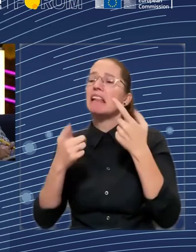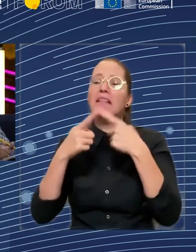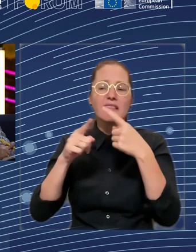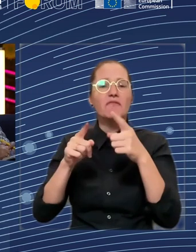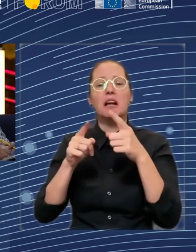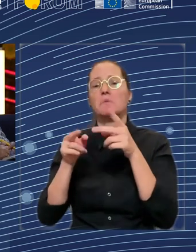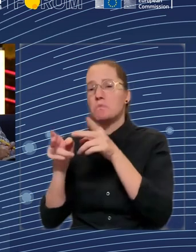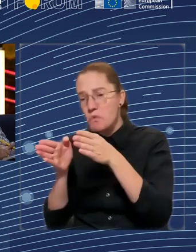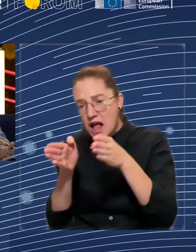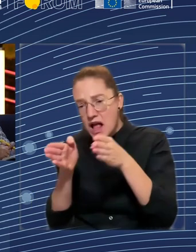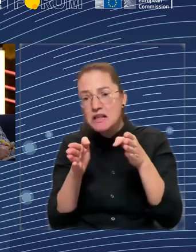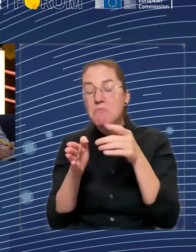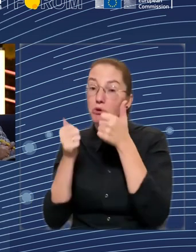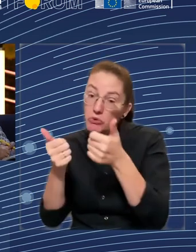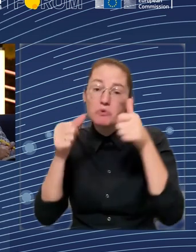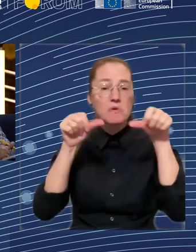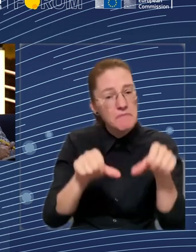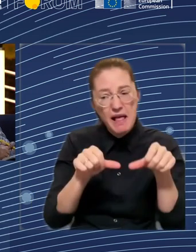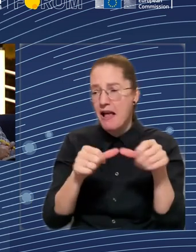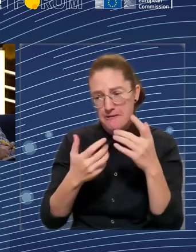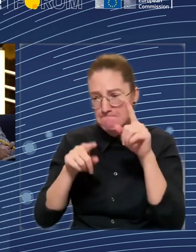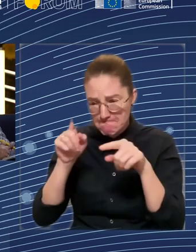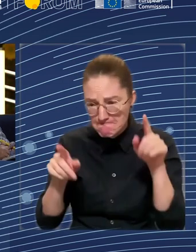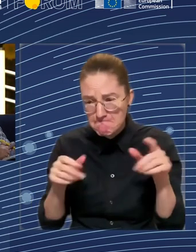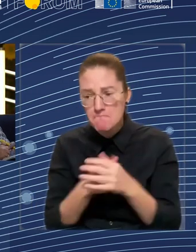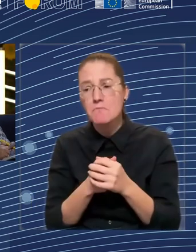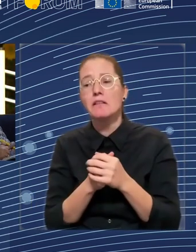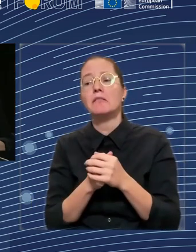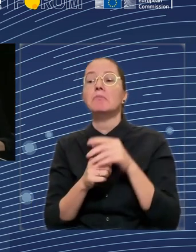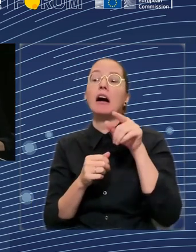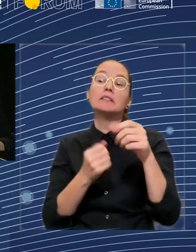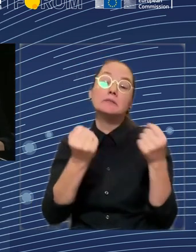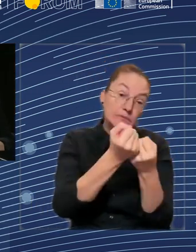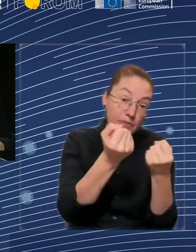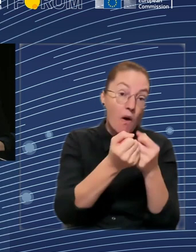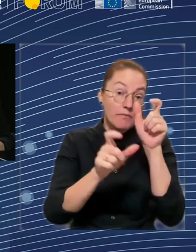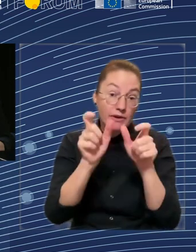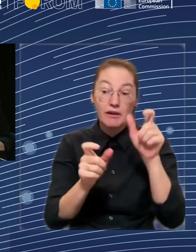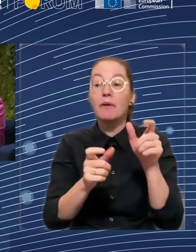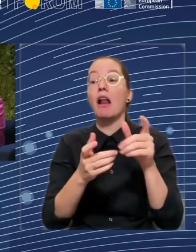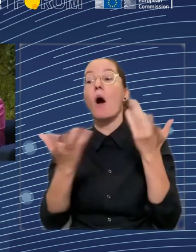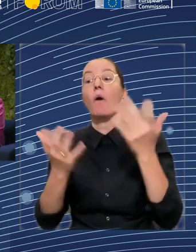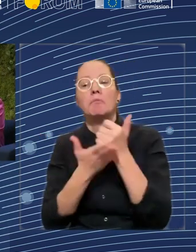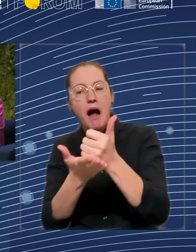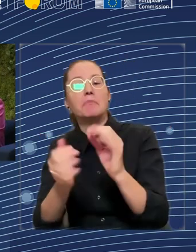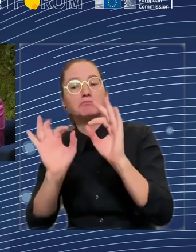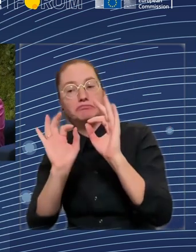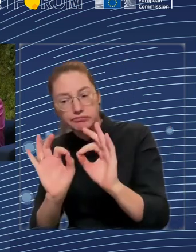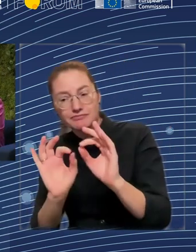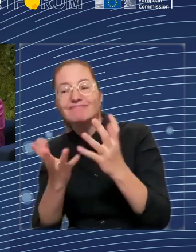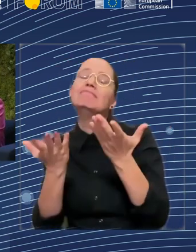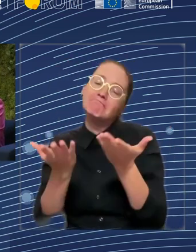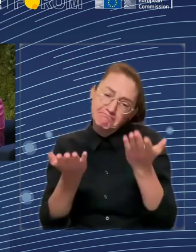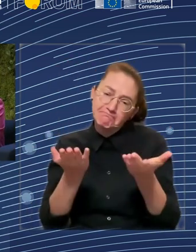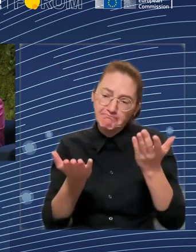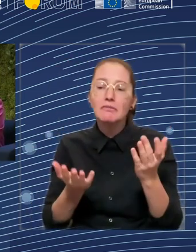cautious. Tanya, what are your thoughts? Well, I don't believe in universal basic